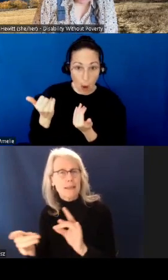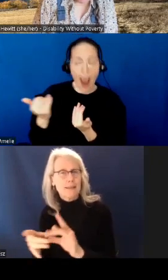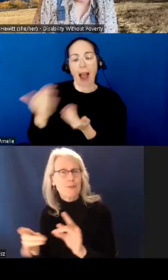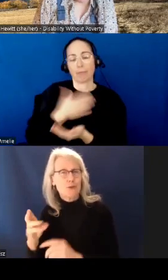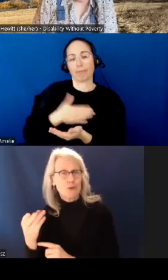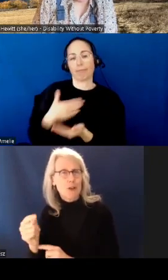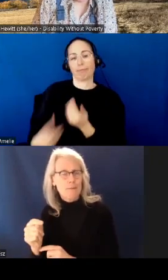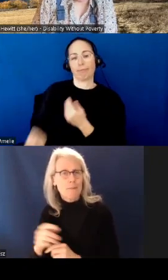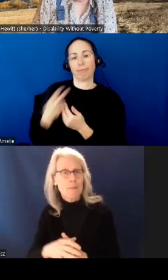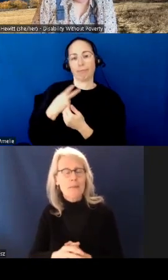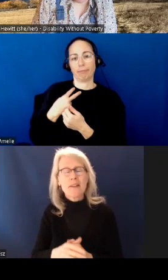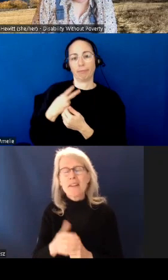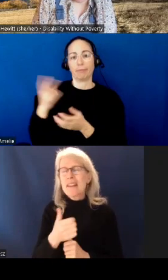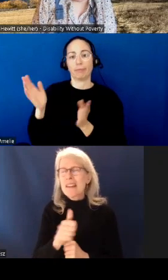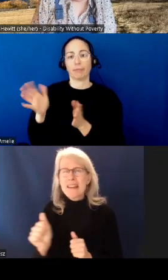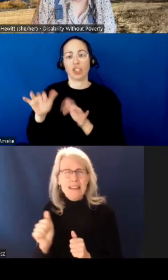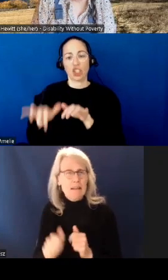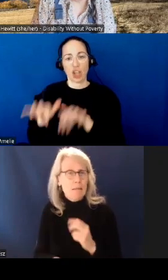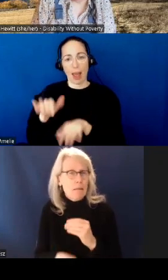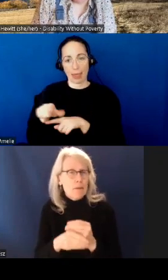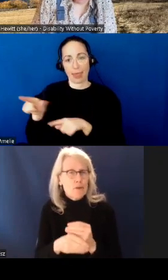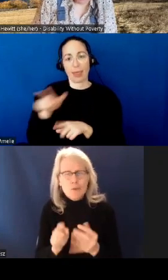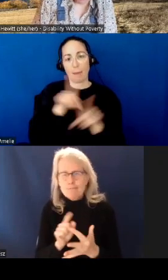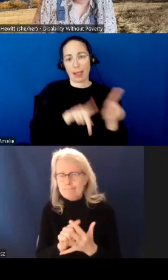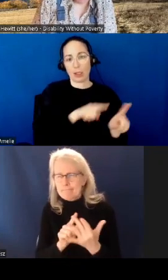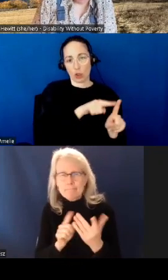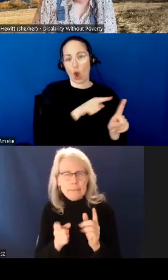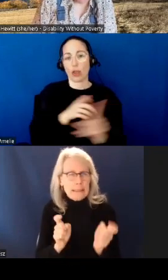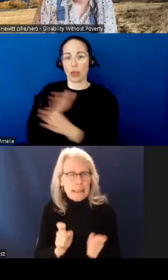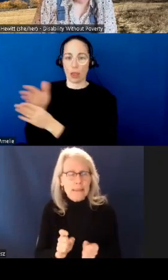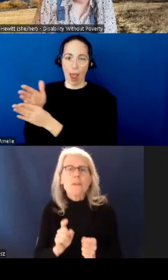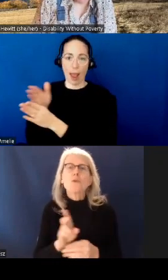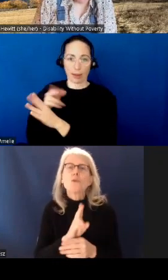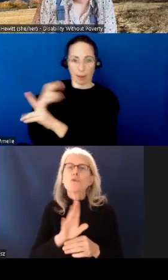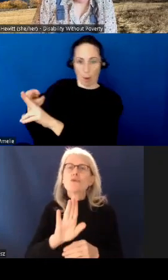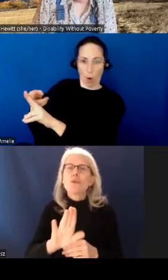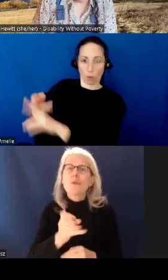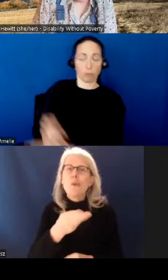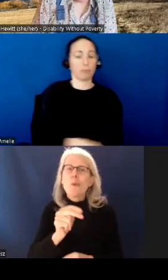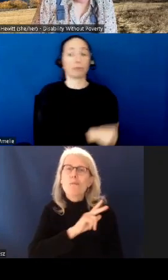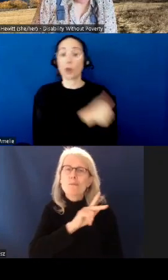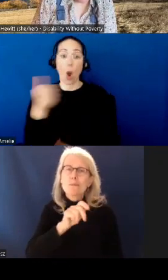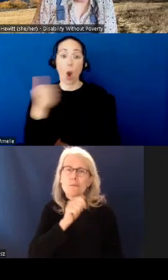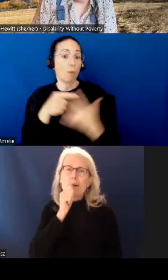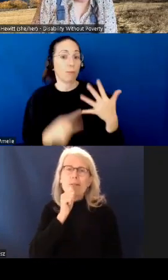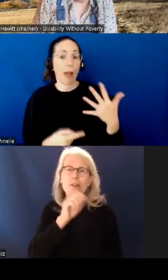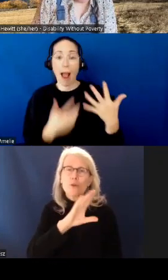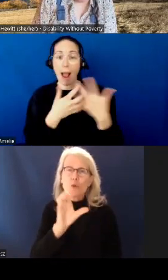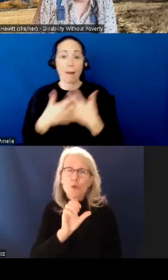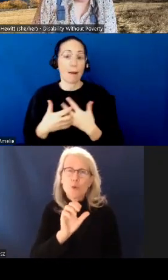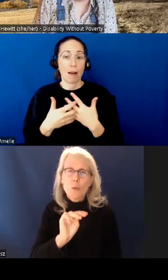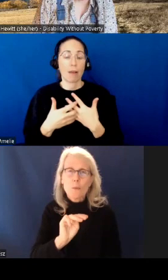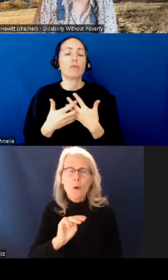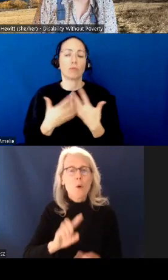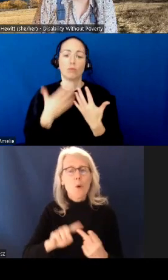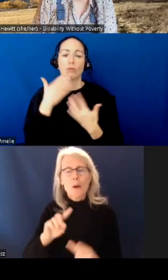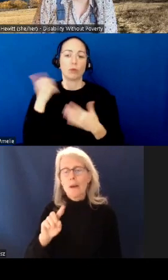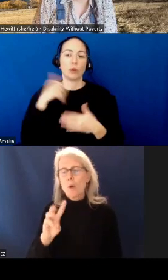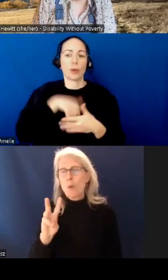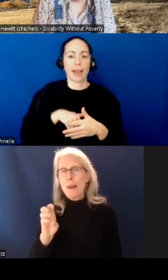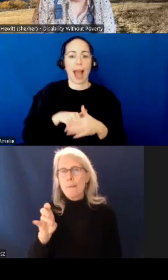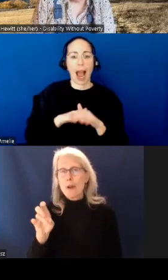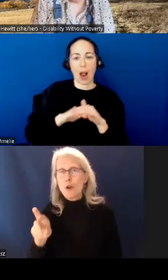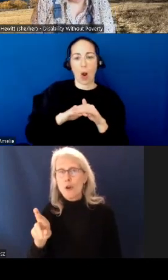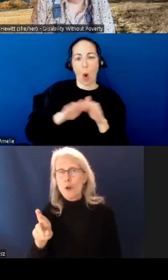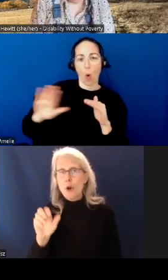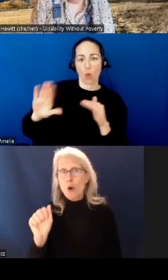any additional settings, please go to your personal Zoom account settings or your in-webinar audio settings